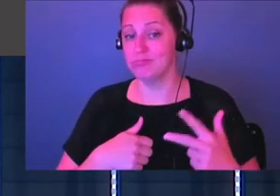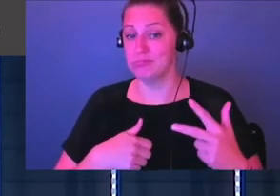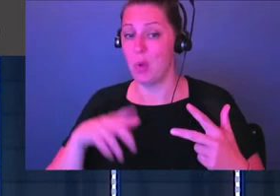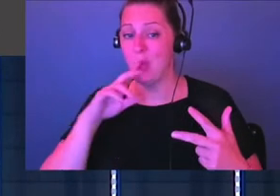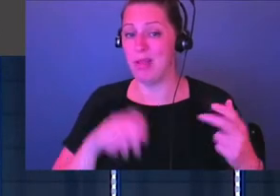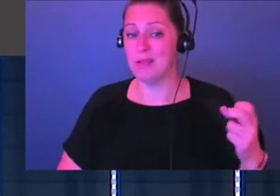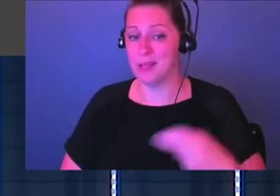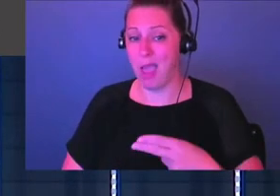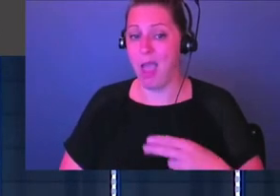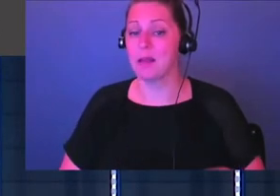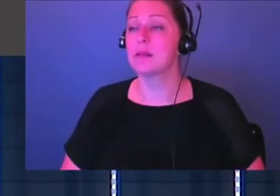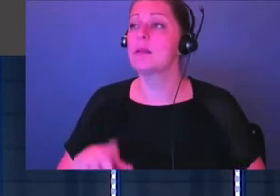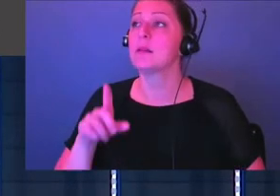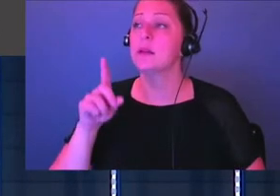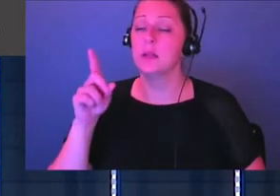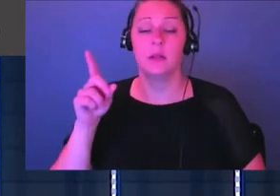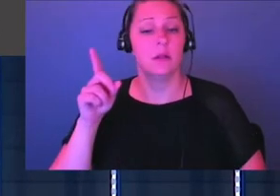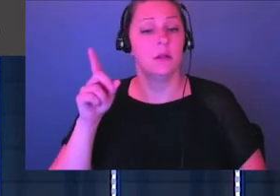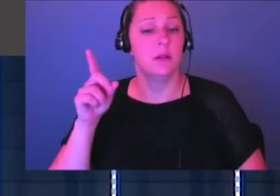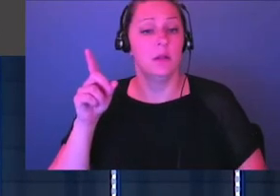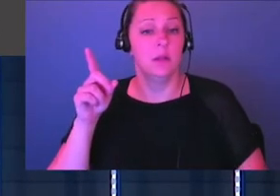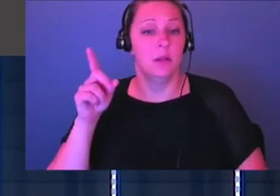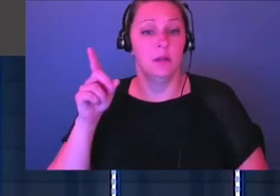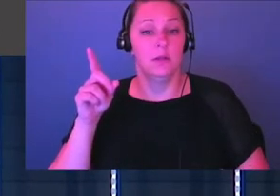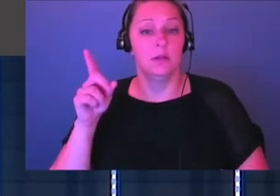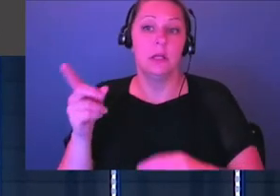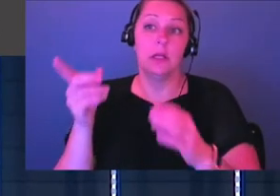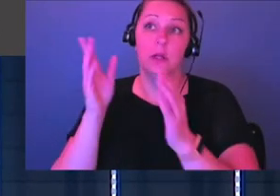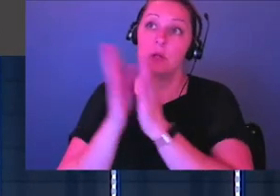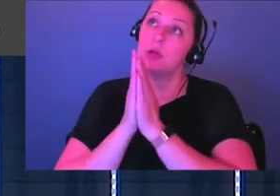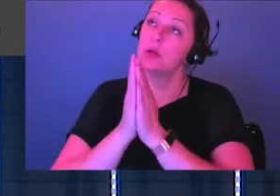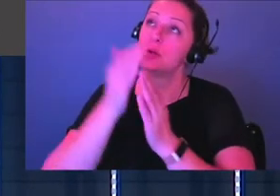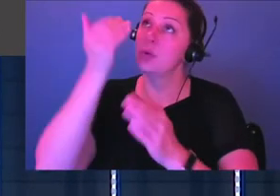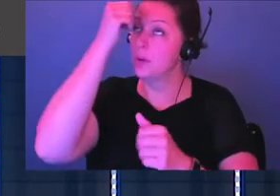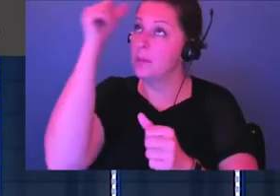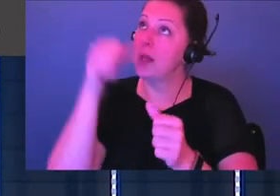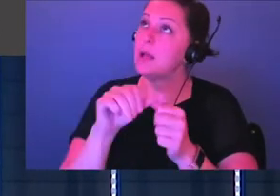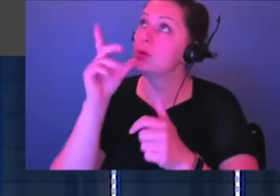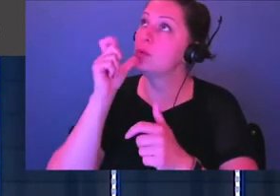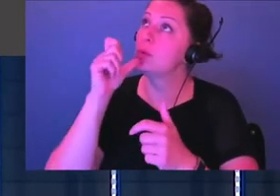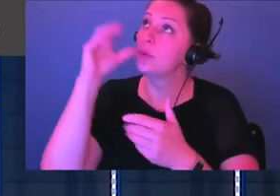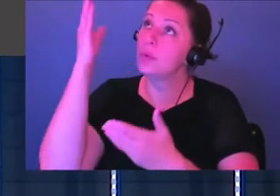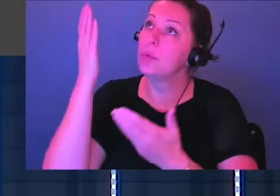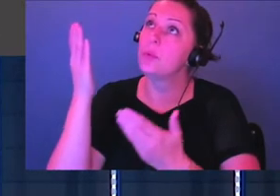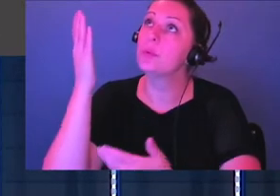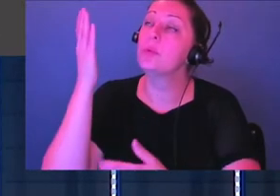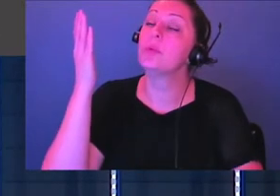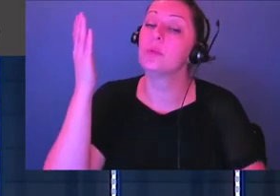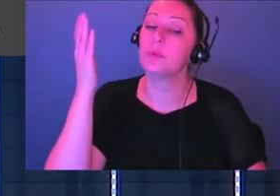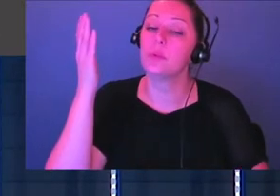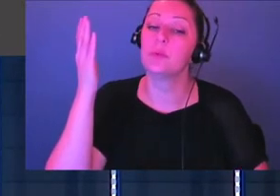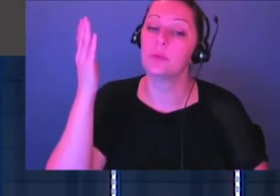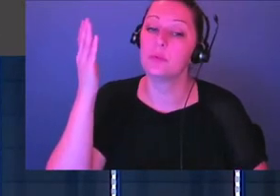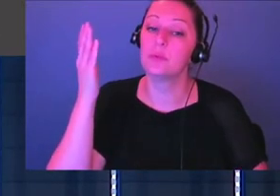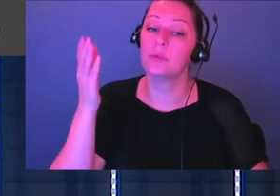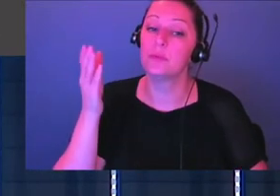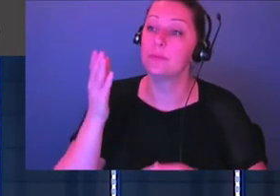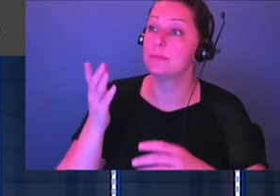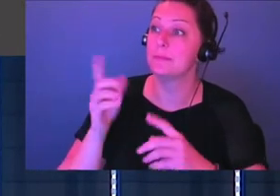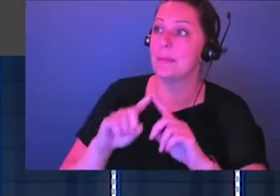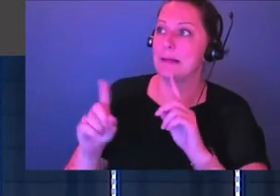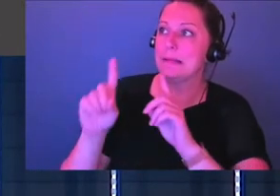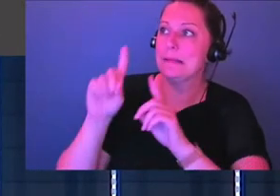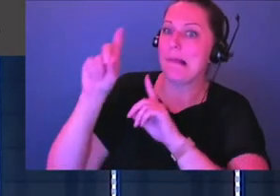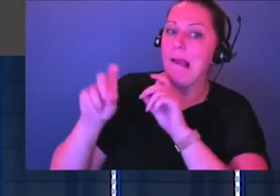talking to God and reminding himself and giving God glory for who God is, okay? And the other thing he's doing is he's asking things of God that